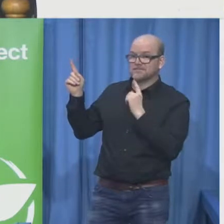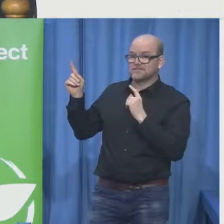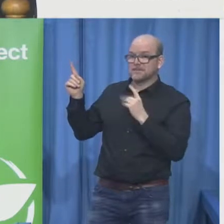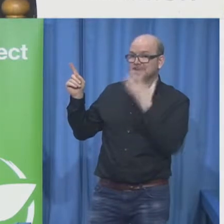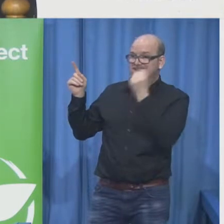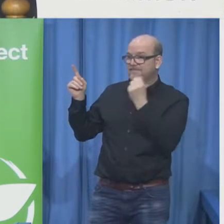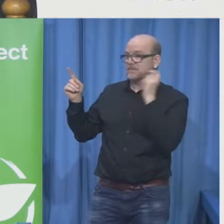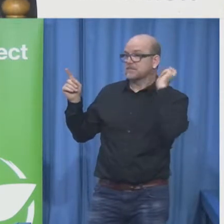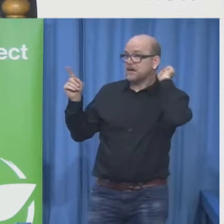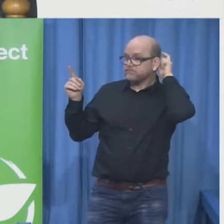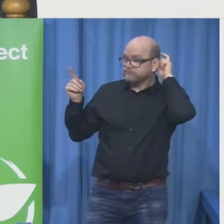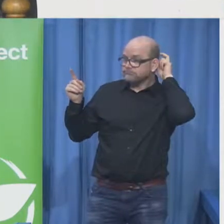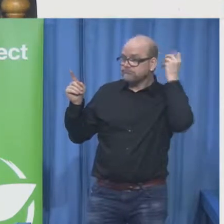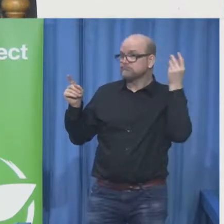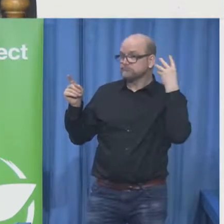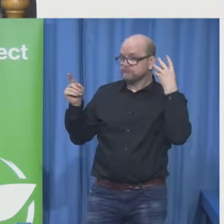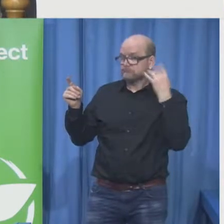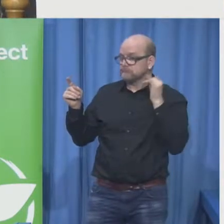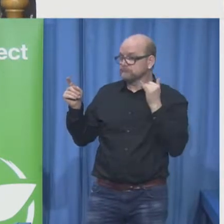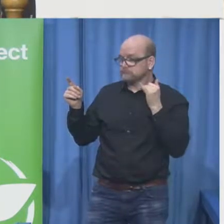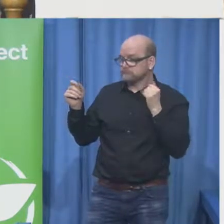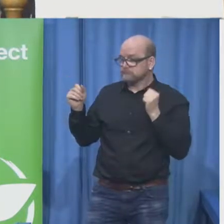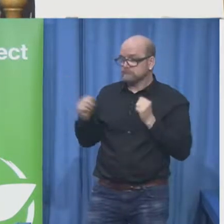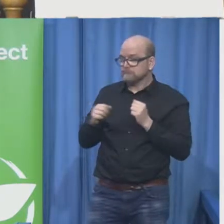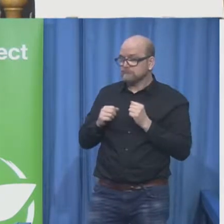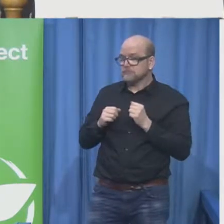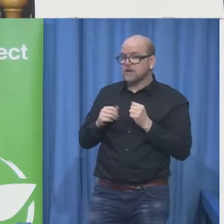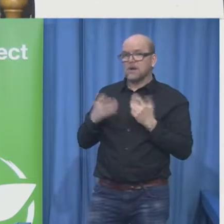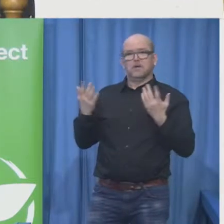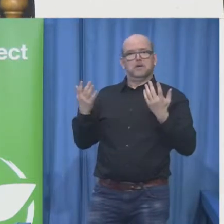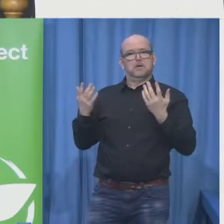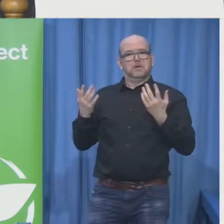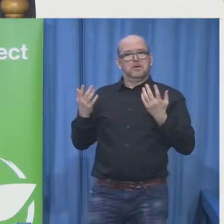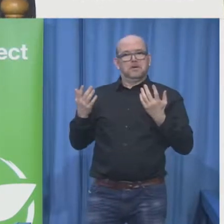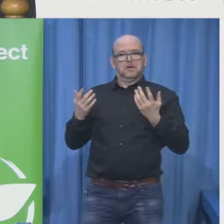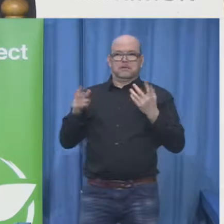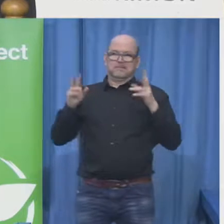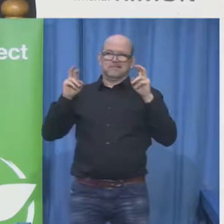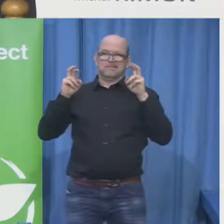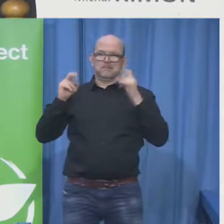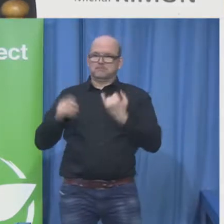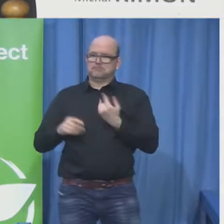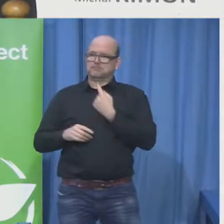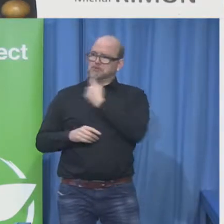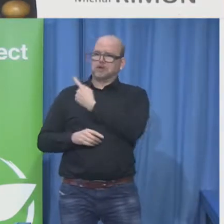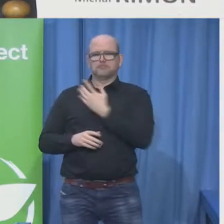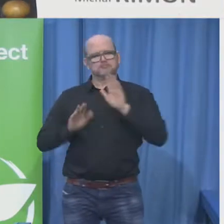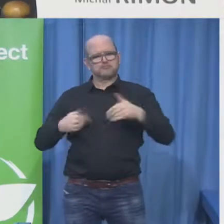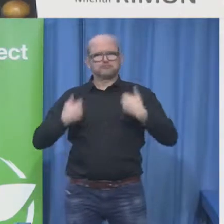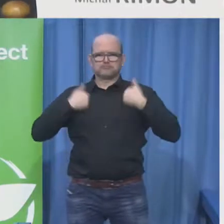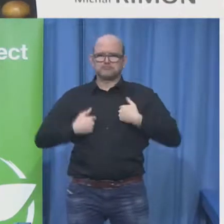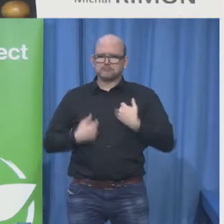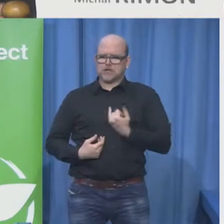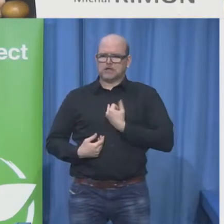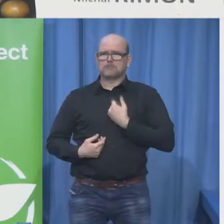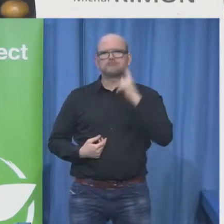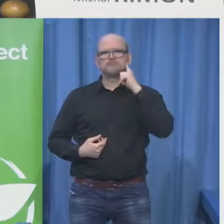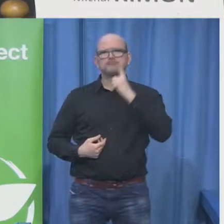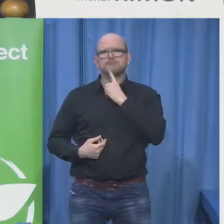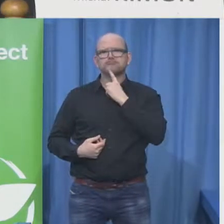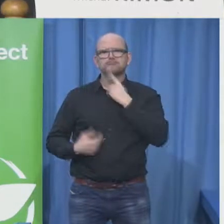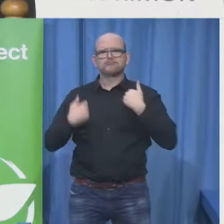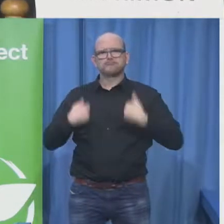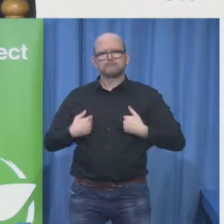decided that his identity is of a deaf person and after several years he took it out and he returned to be a